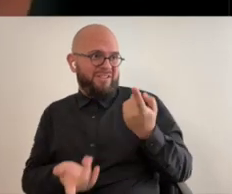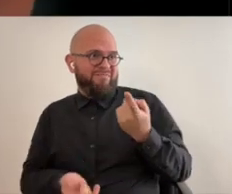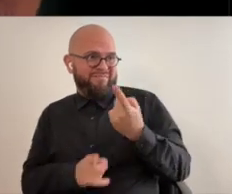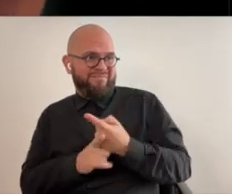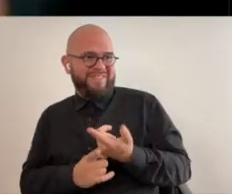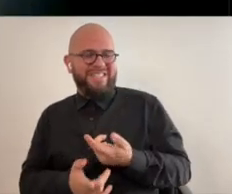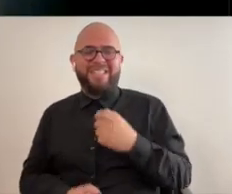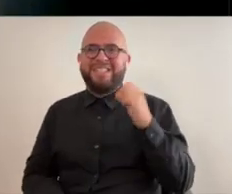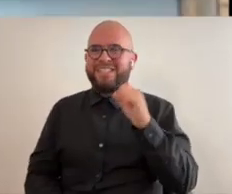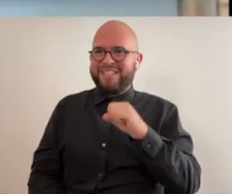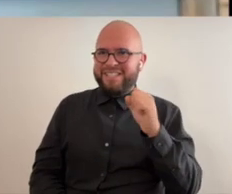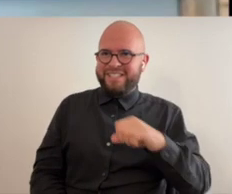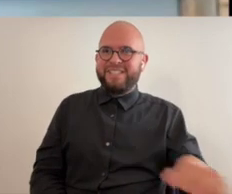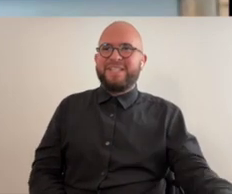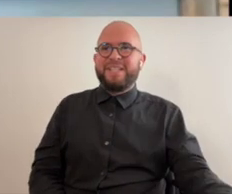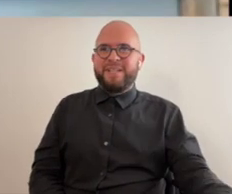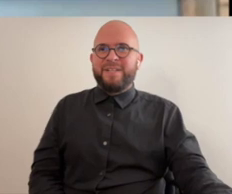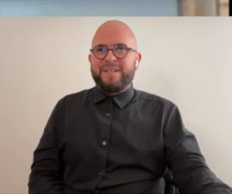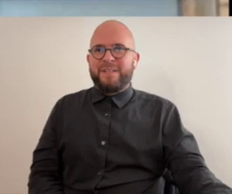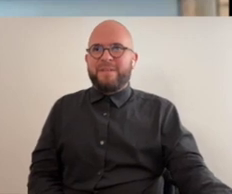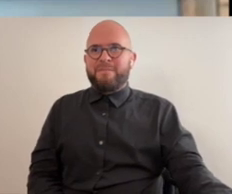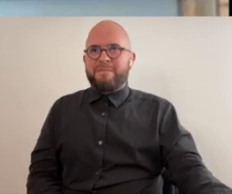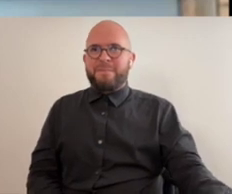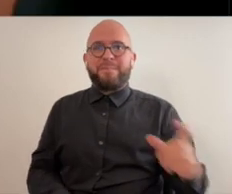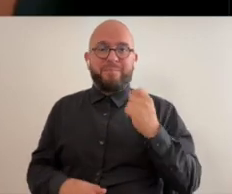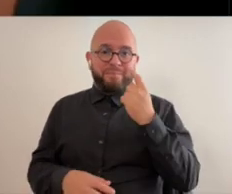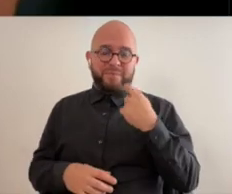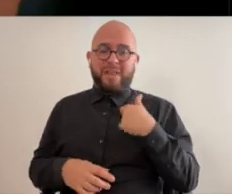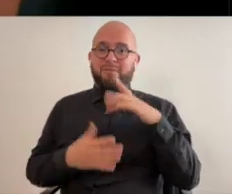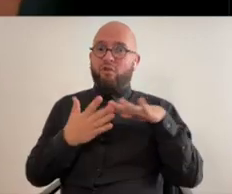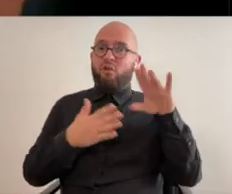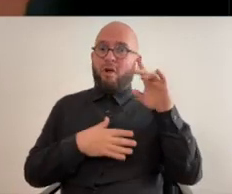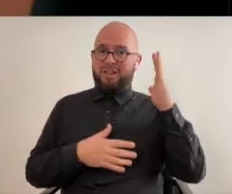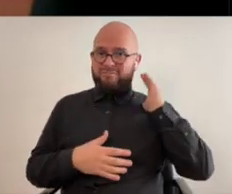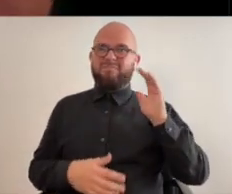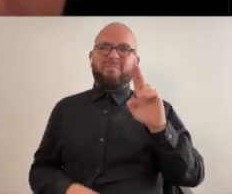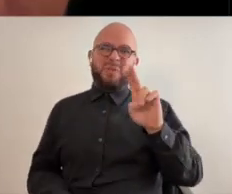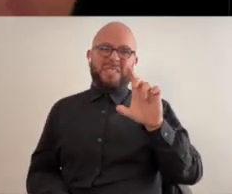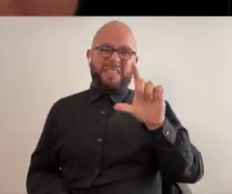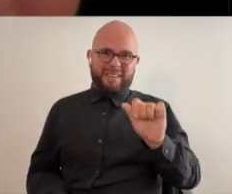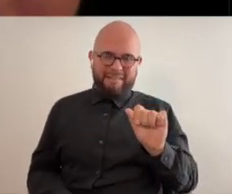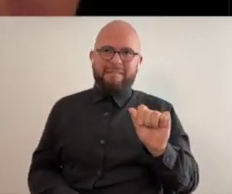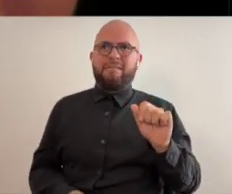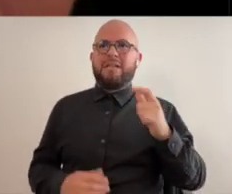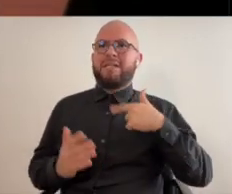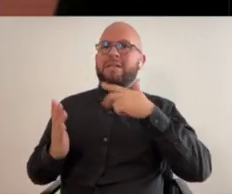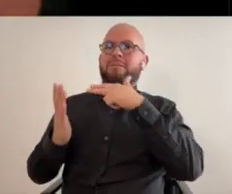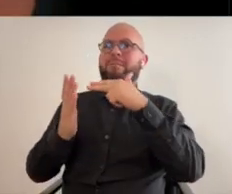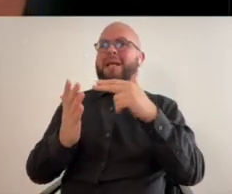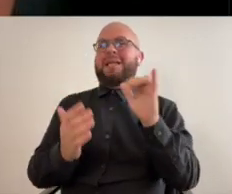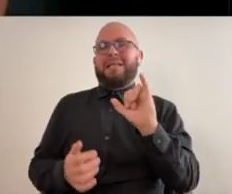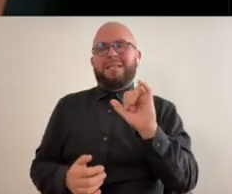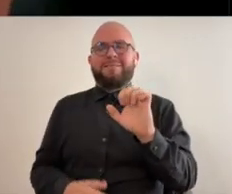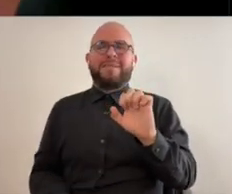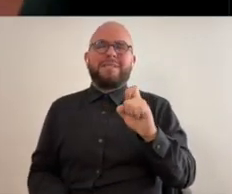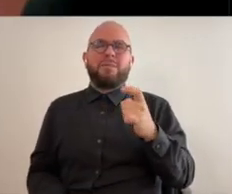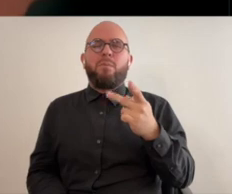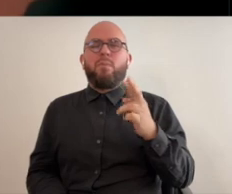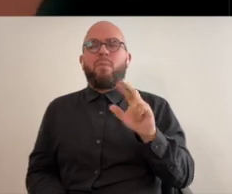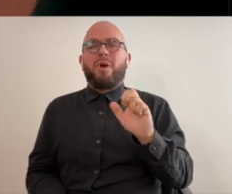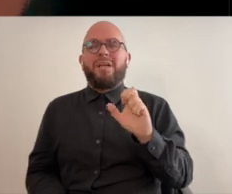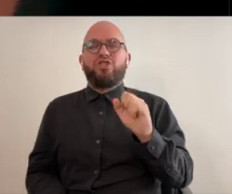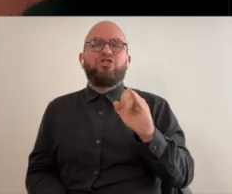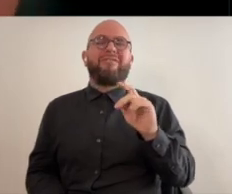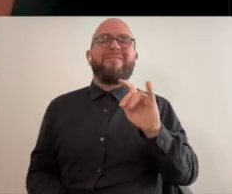fun really what better way right when i was in college at ucla i painted in sort of an